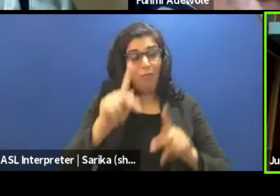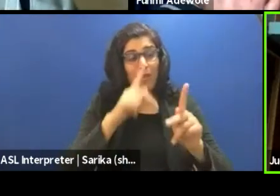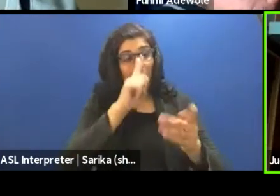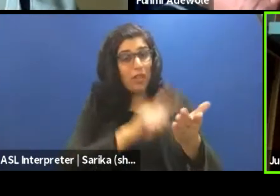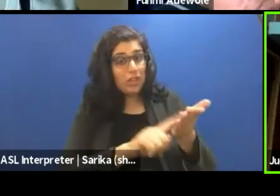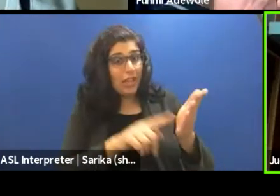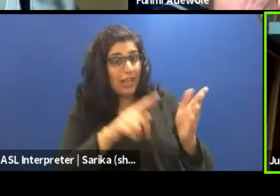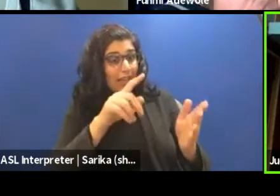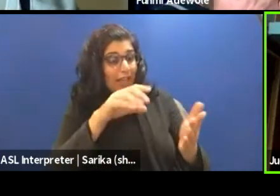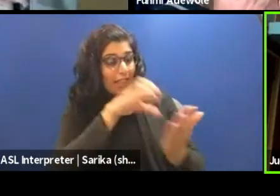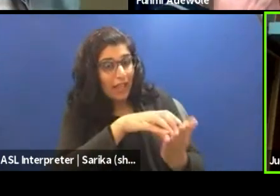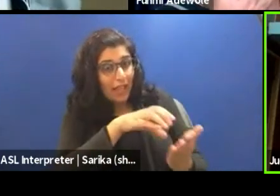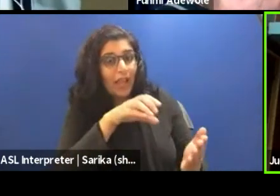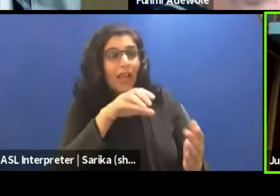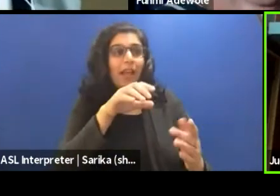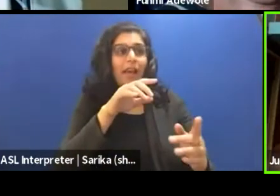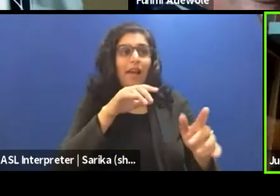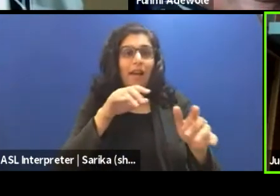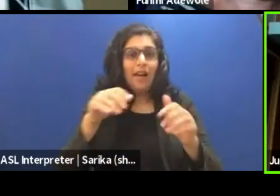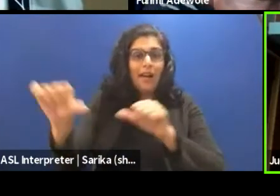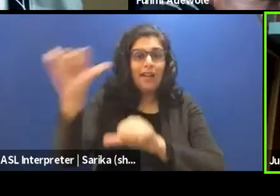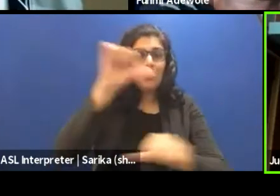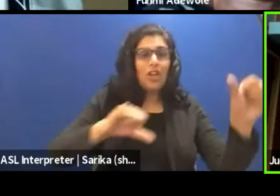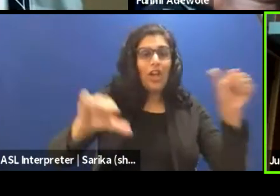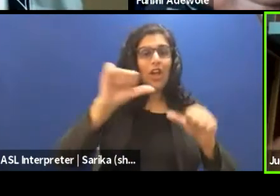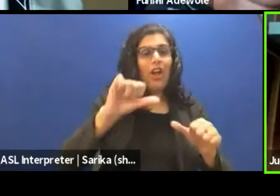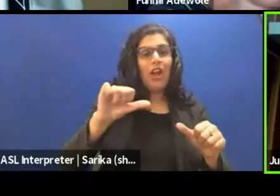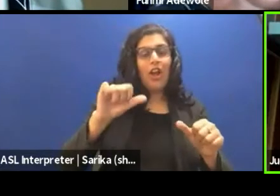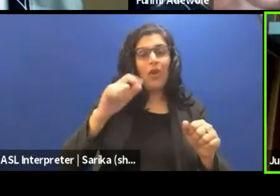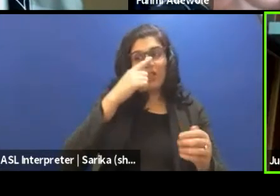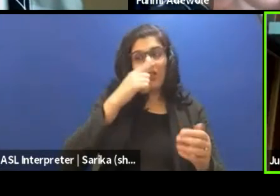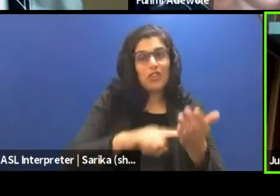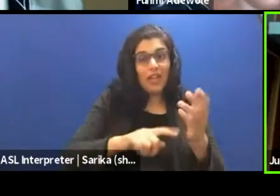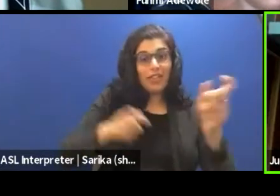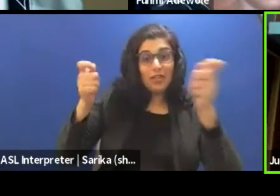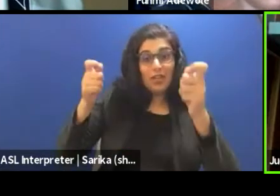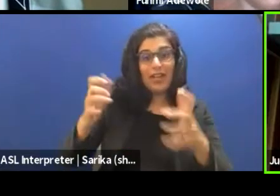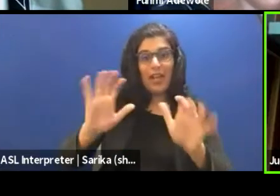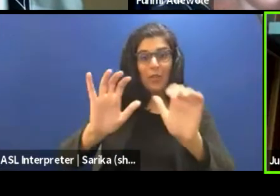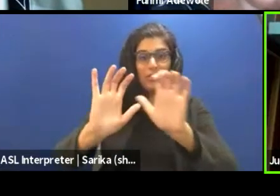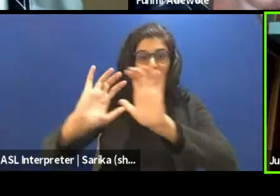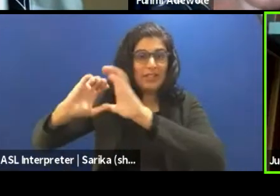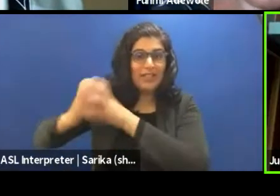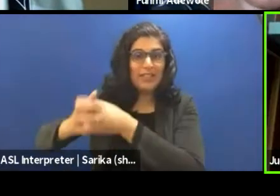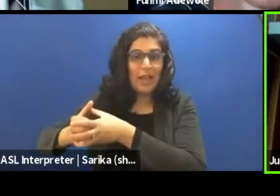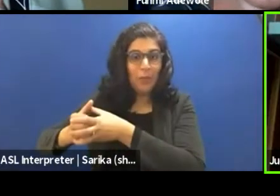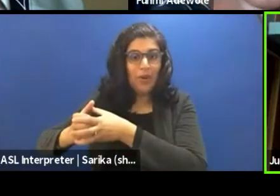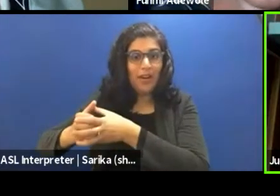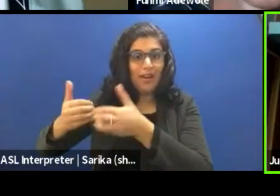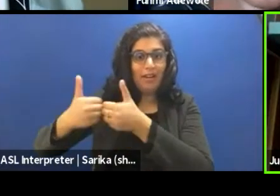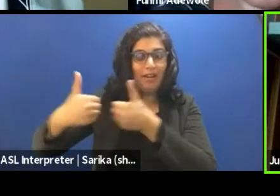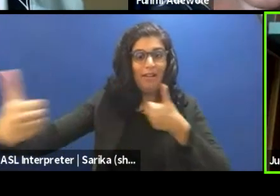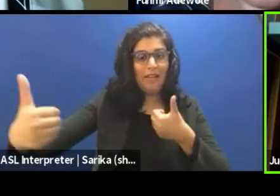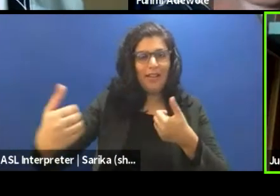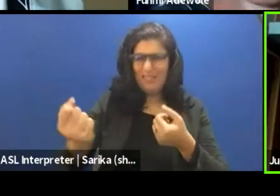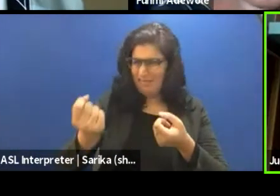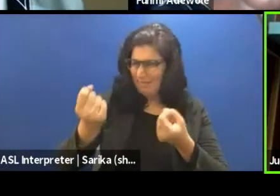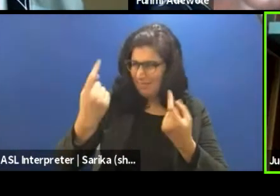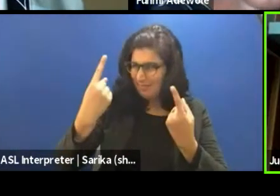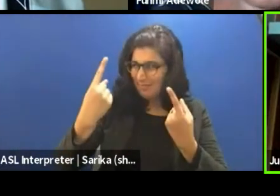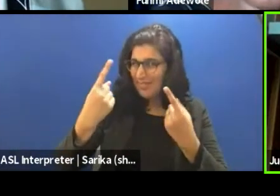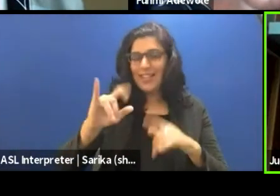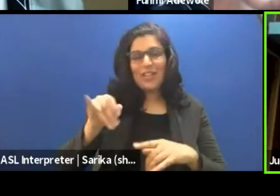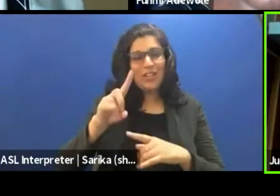text and as I am checking the actor and as I'm checking the director, which is now a separate entity for me. I don't know if you get that. So there is